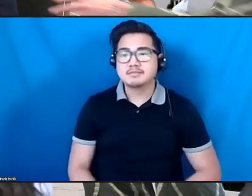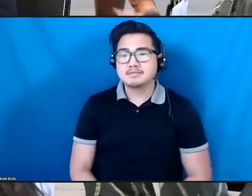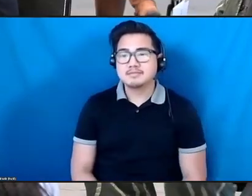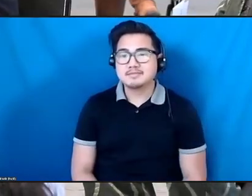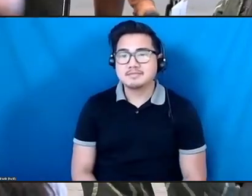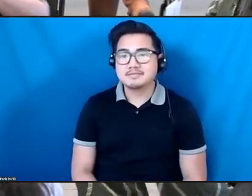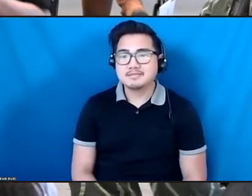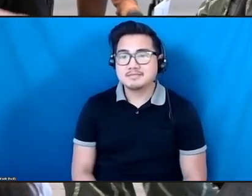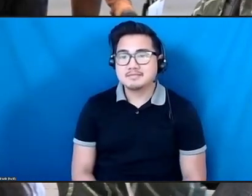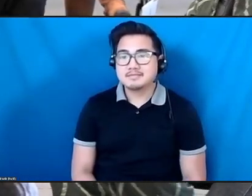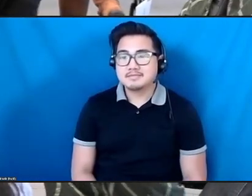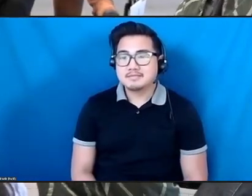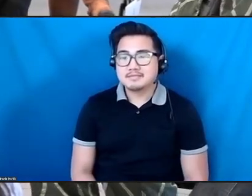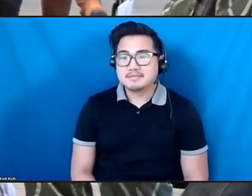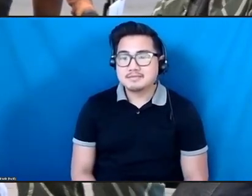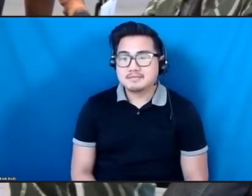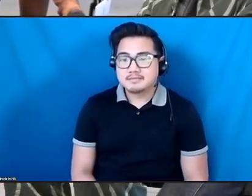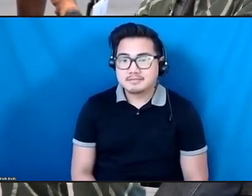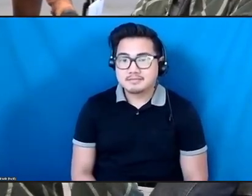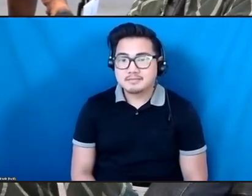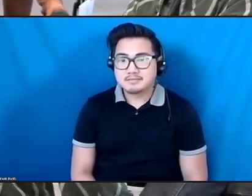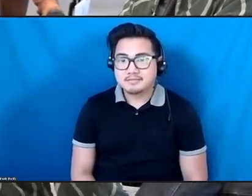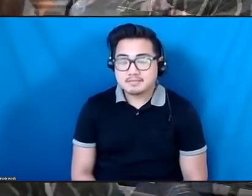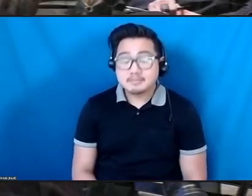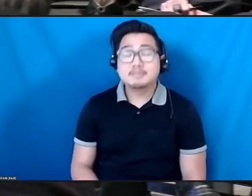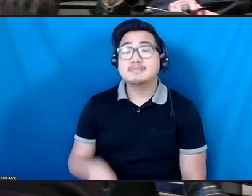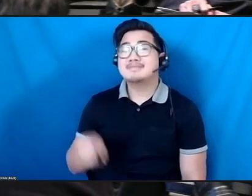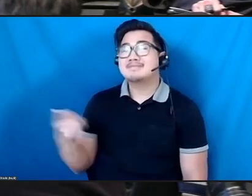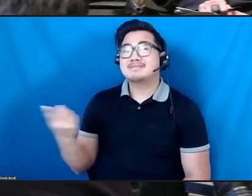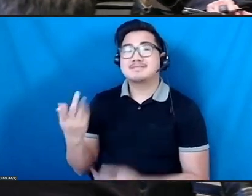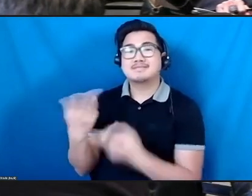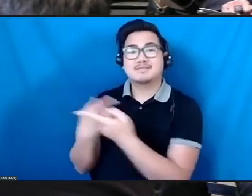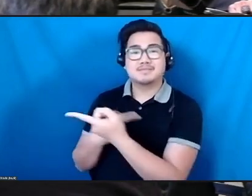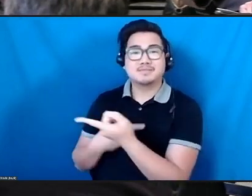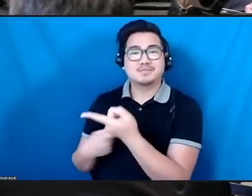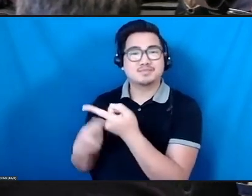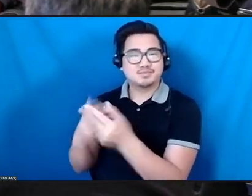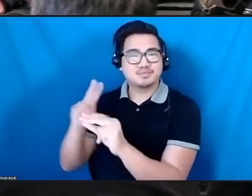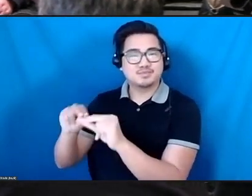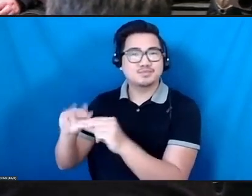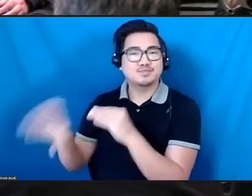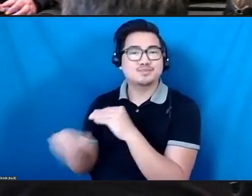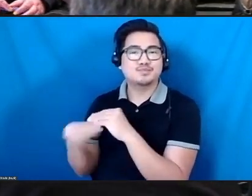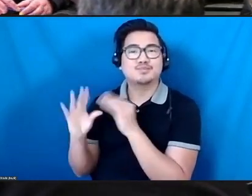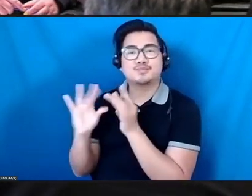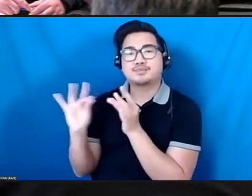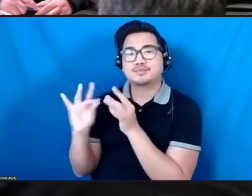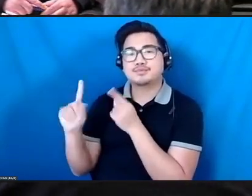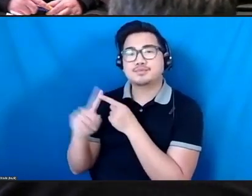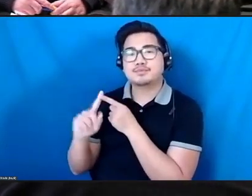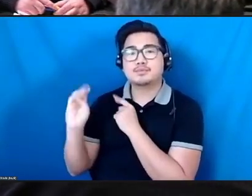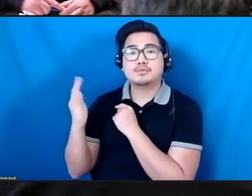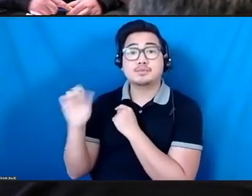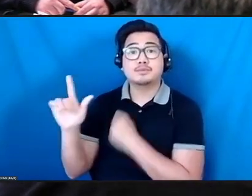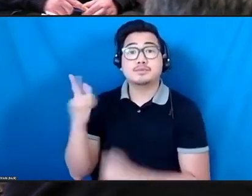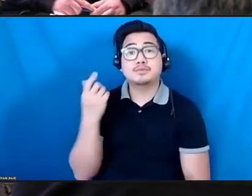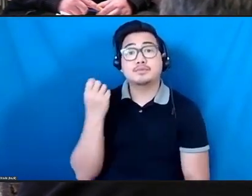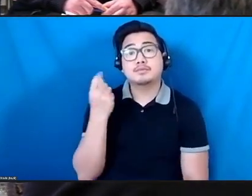Well, I actually, building on what Michael said, I wanted to reintroduce the notion of imagination, not as an aspirational